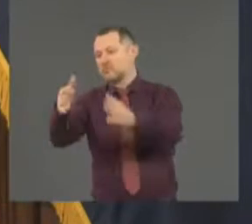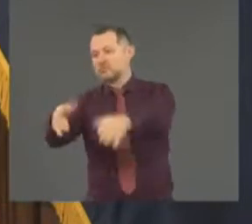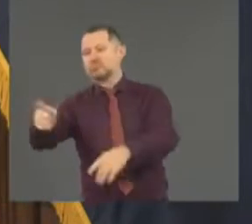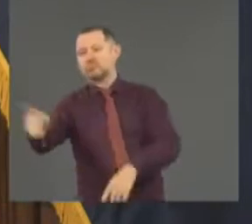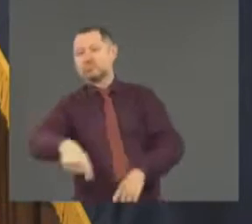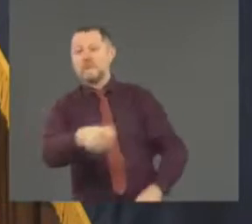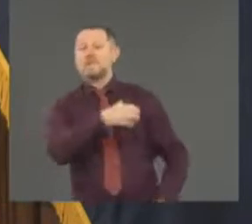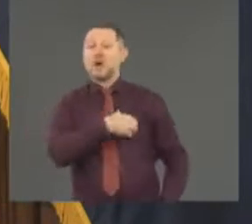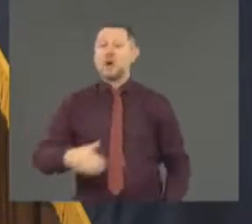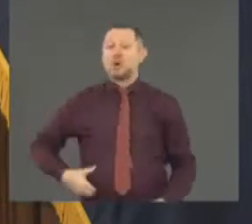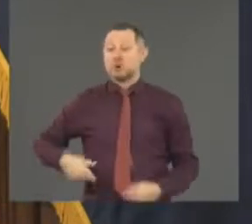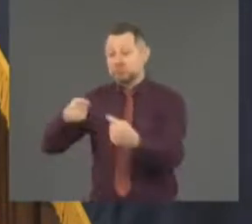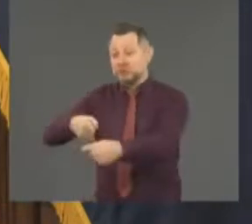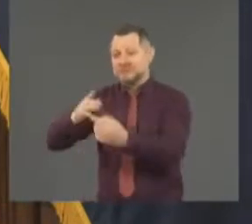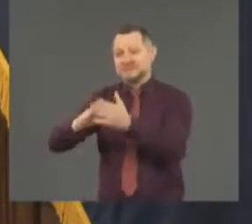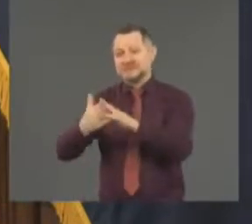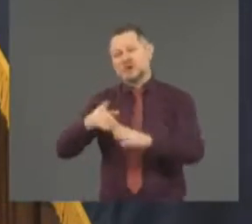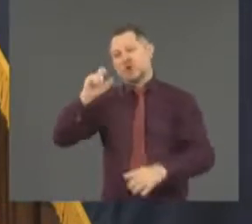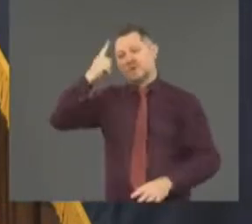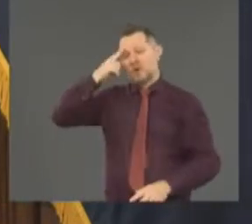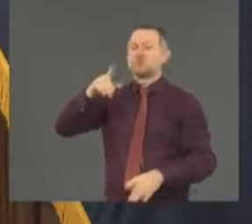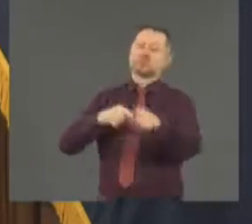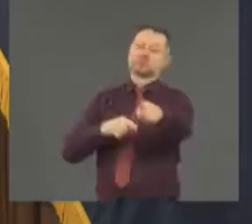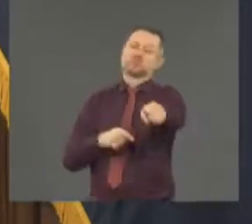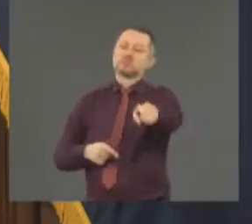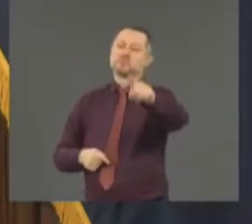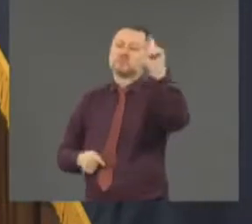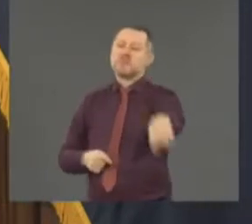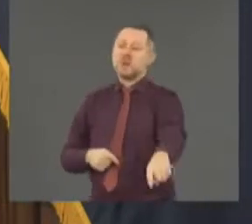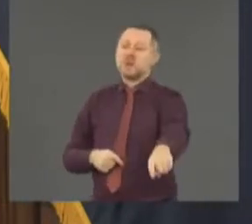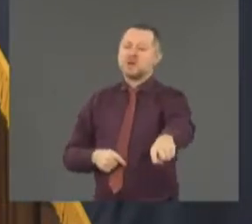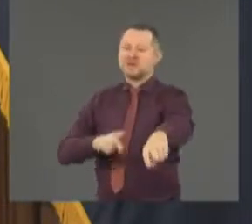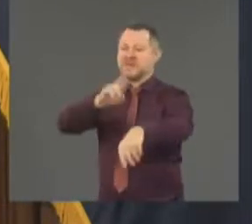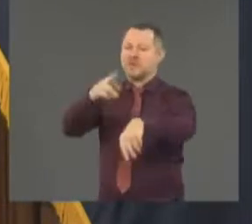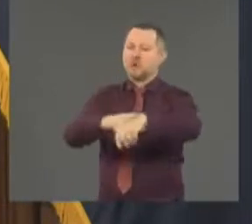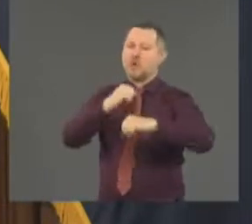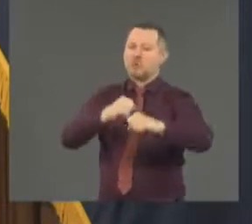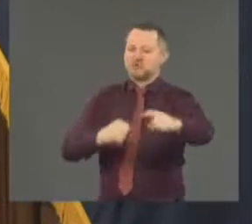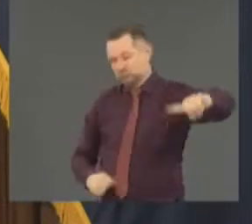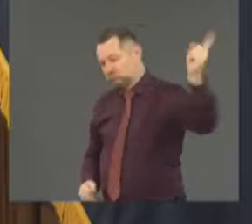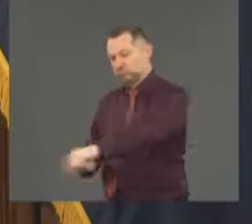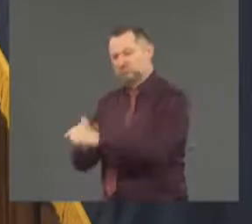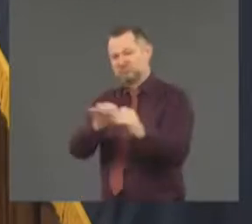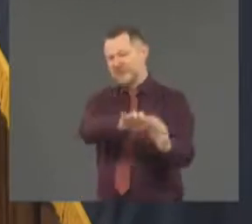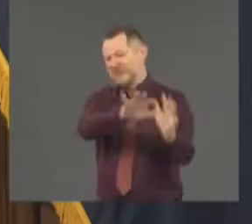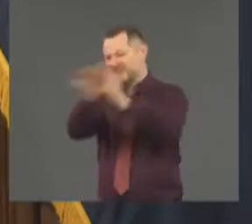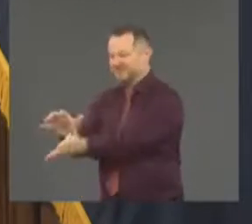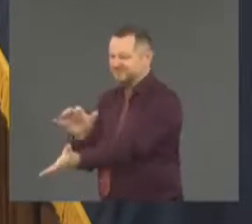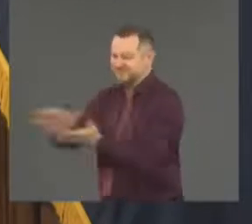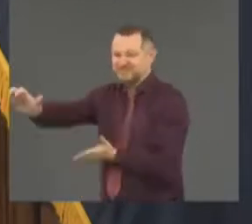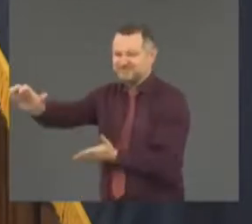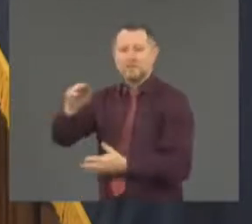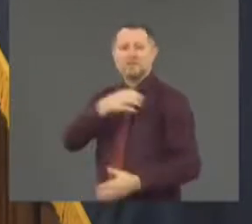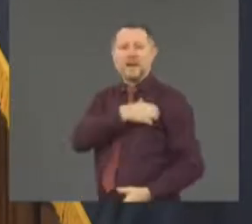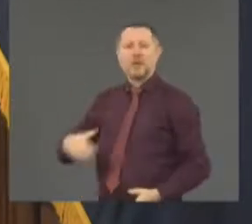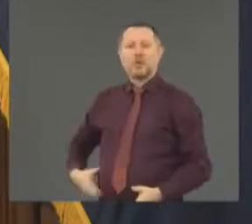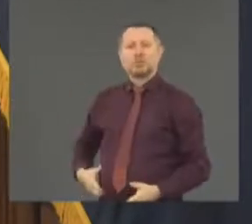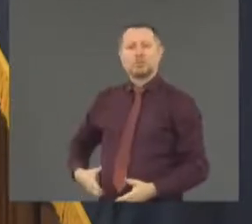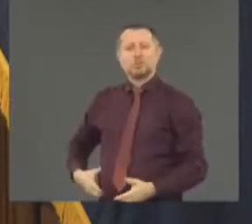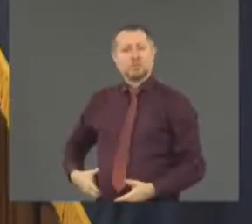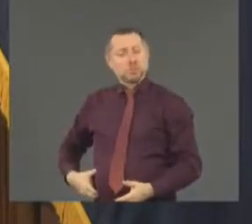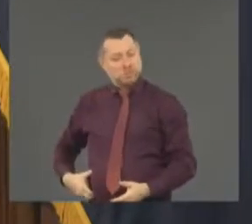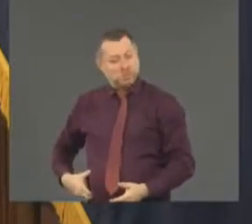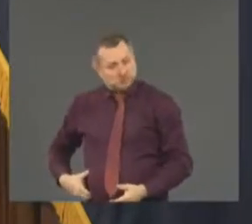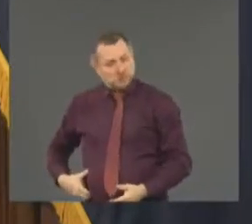You'd have to displace the mayor. Right? That's practically governmentally